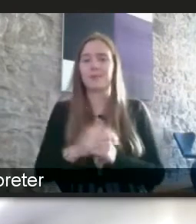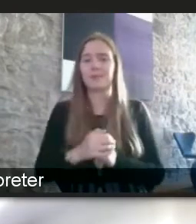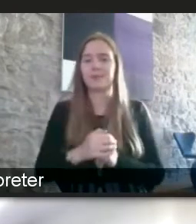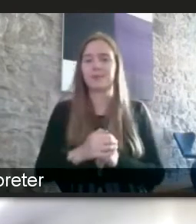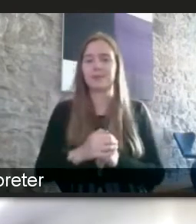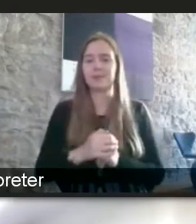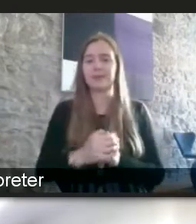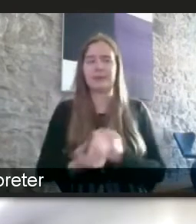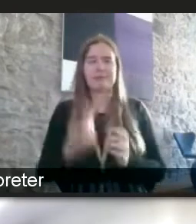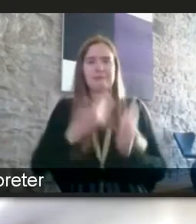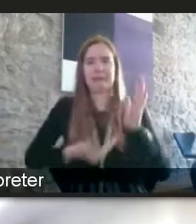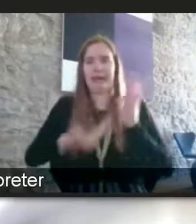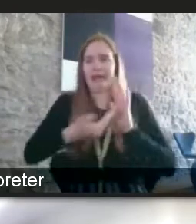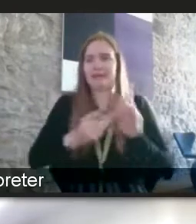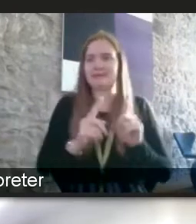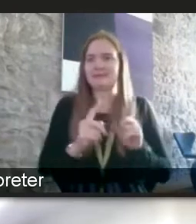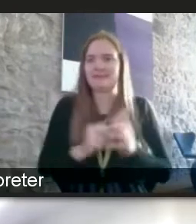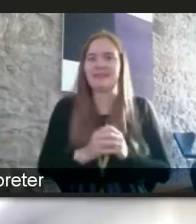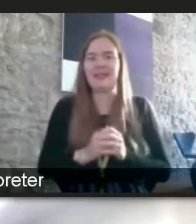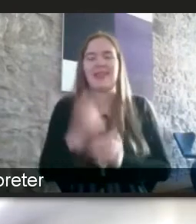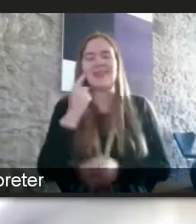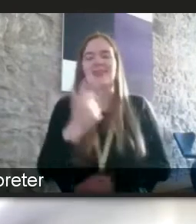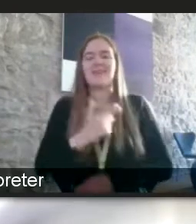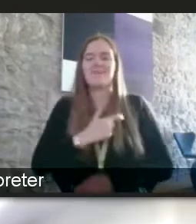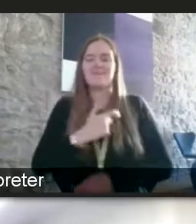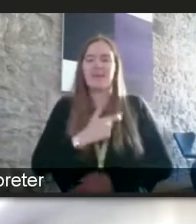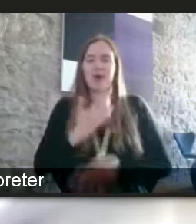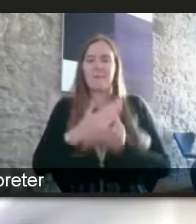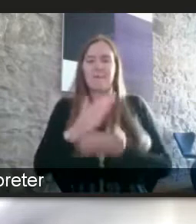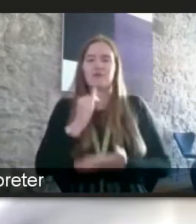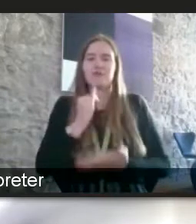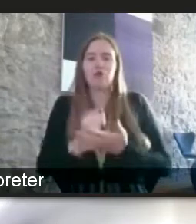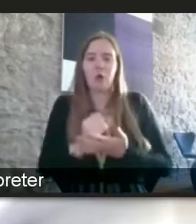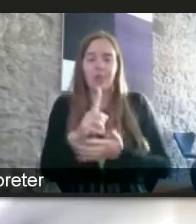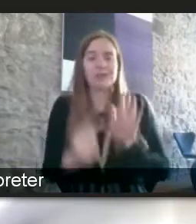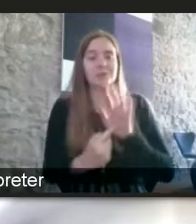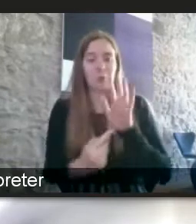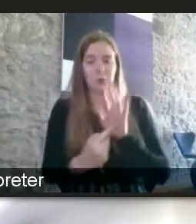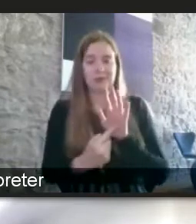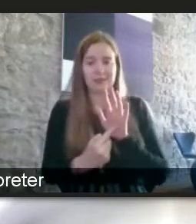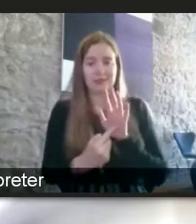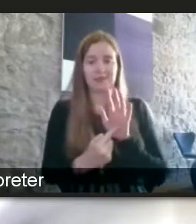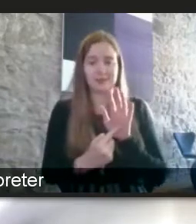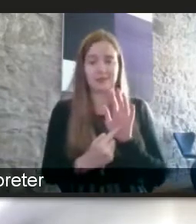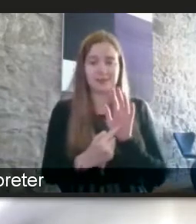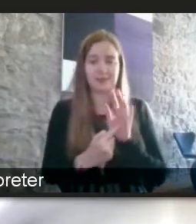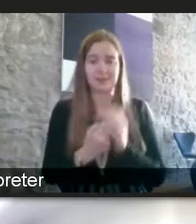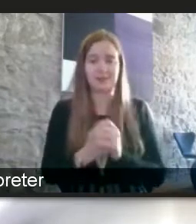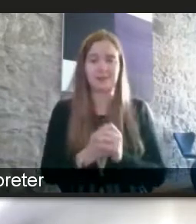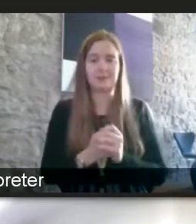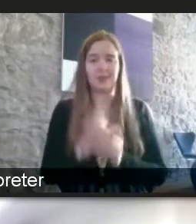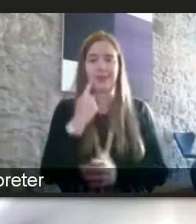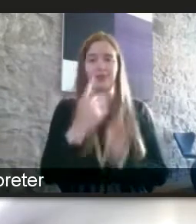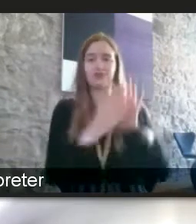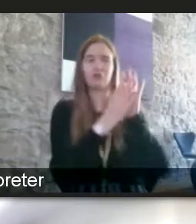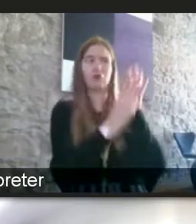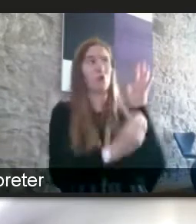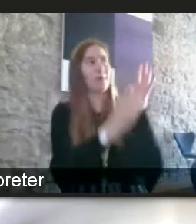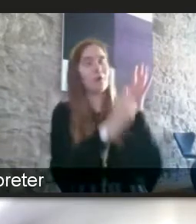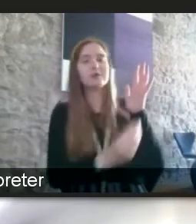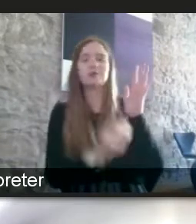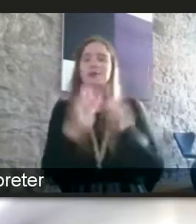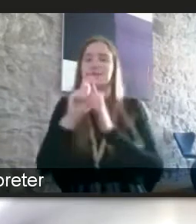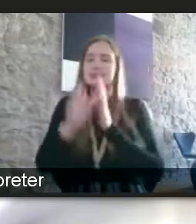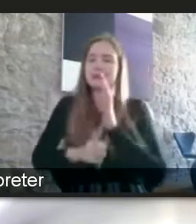after all that i would say that the fear of getting it wrong is really important i think they're um role models disabled people